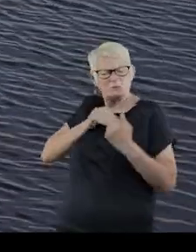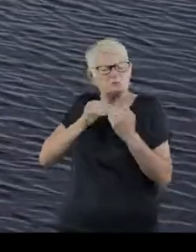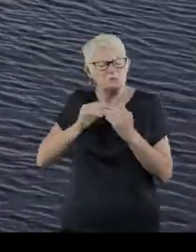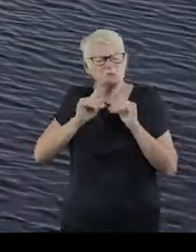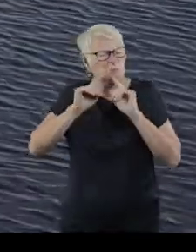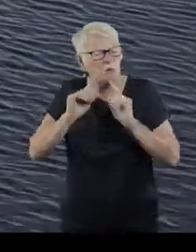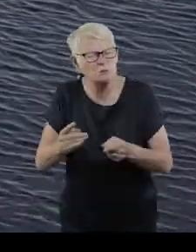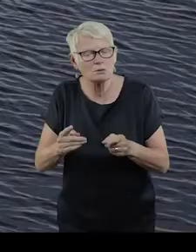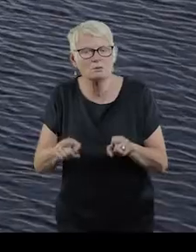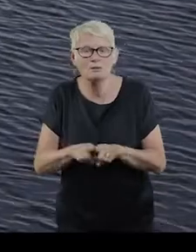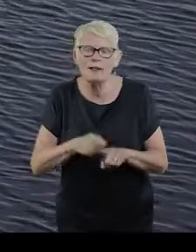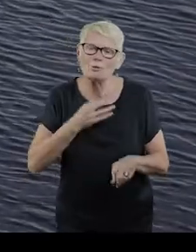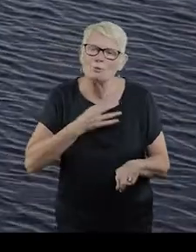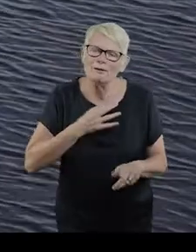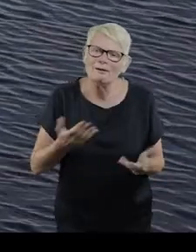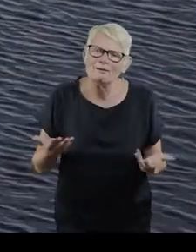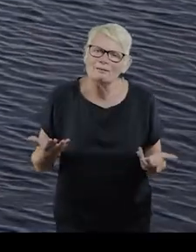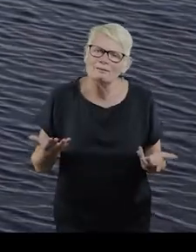impossible like water?